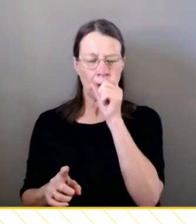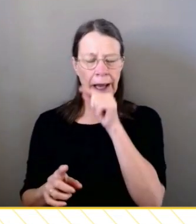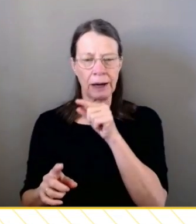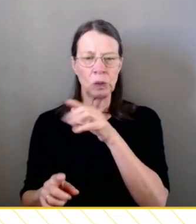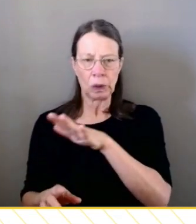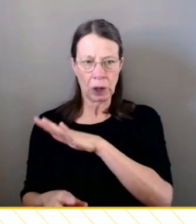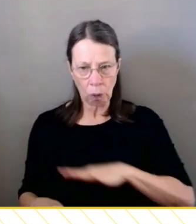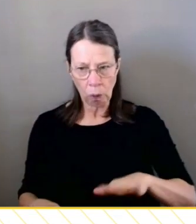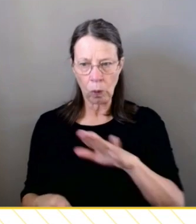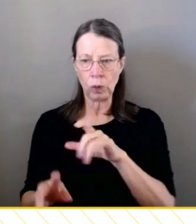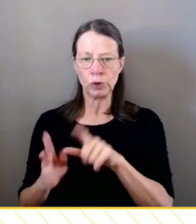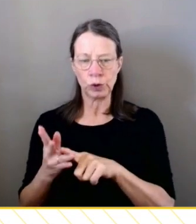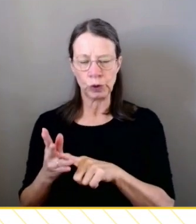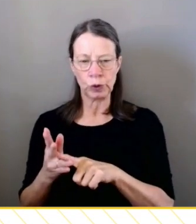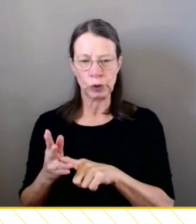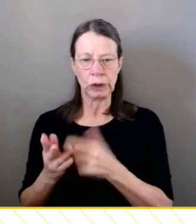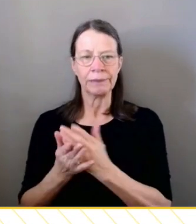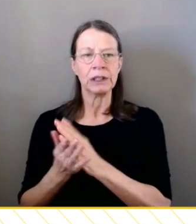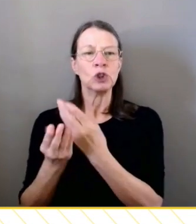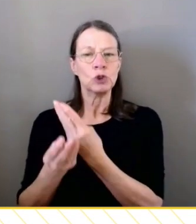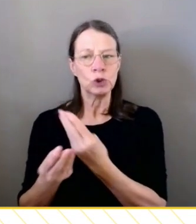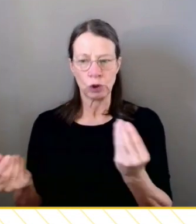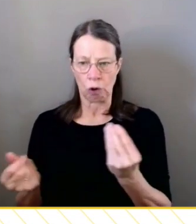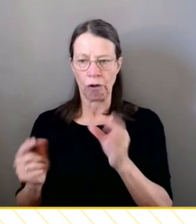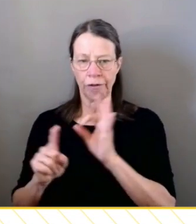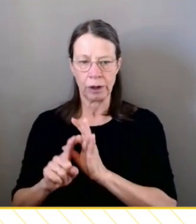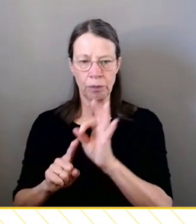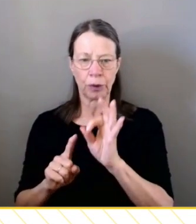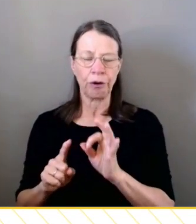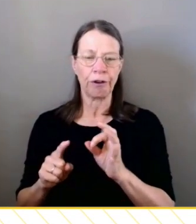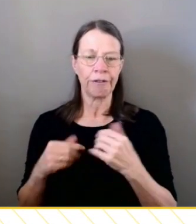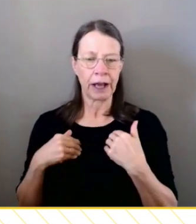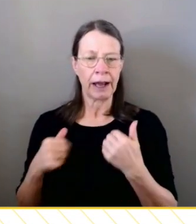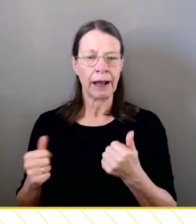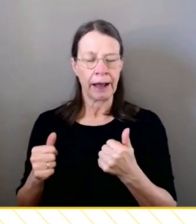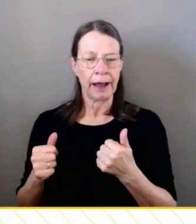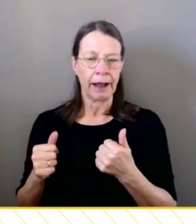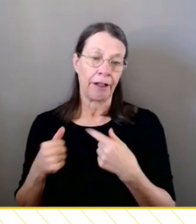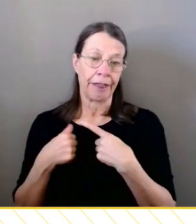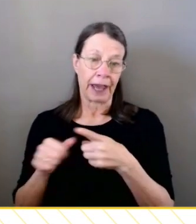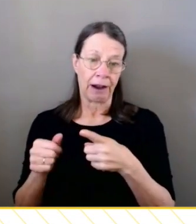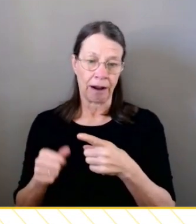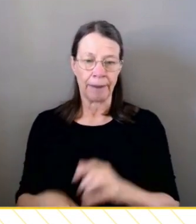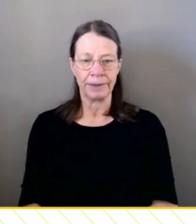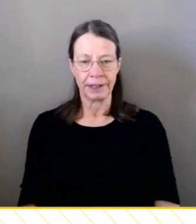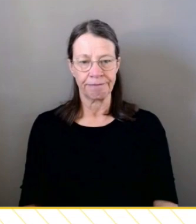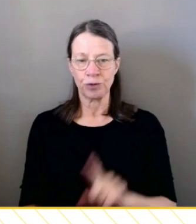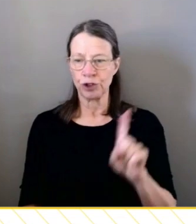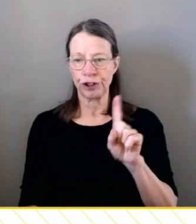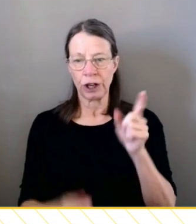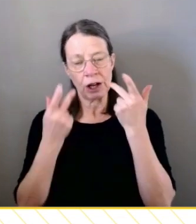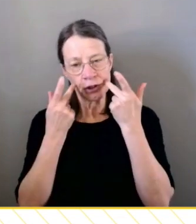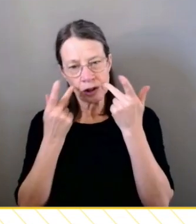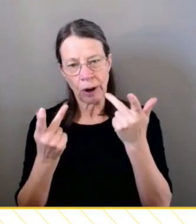to improve the health outcomes for people with intellectual disability. Today has showcased many things, the